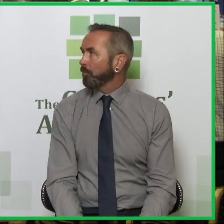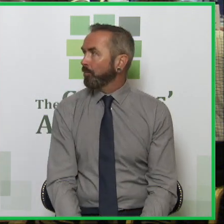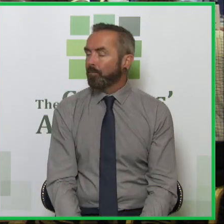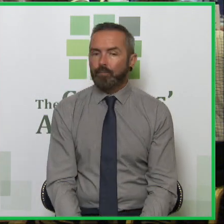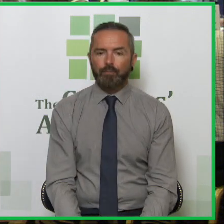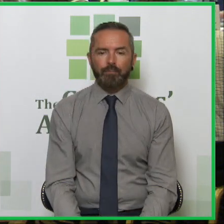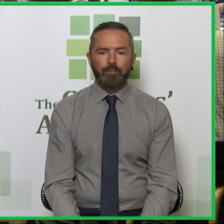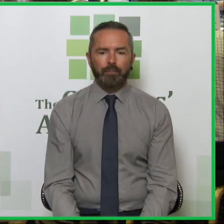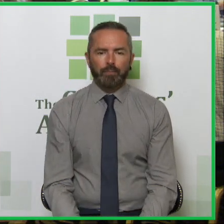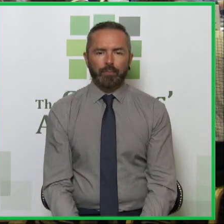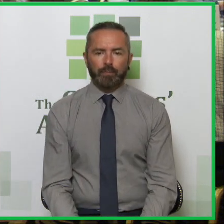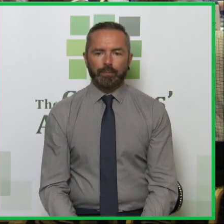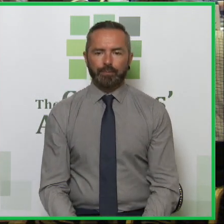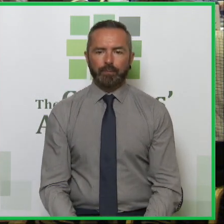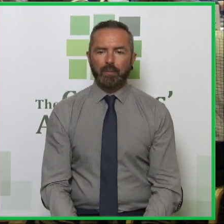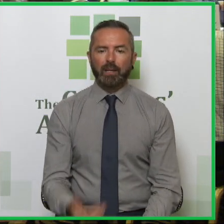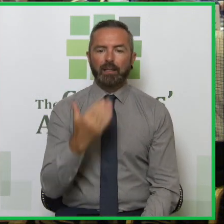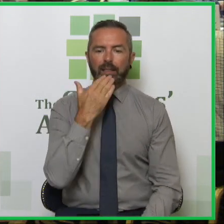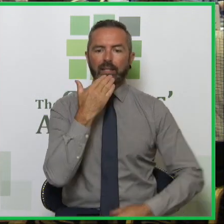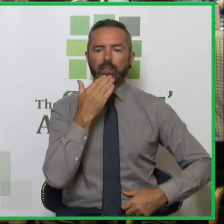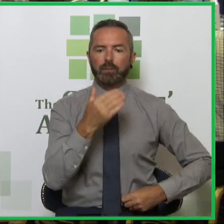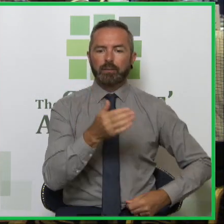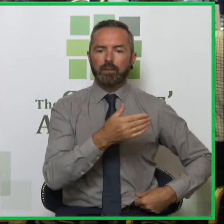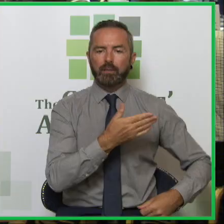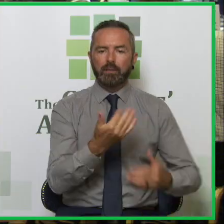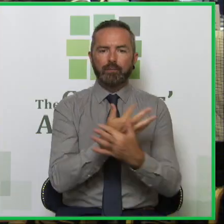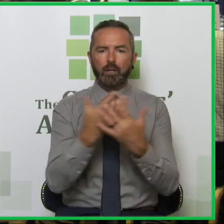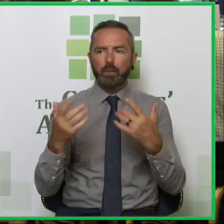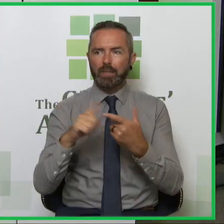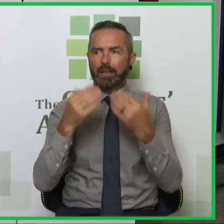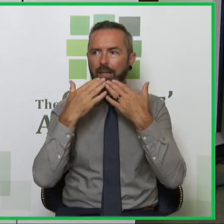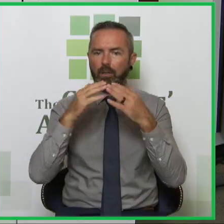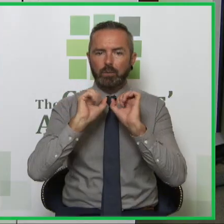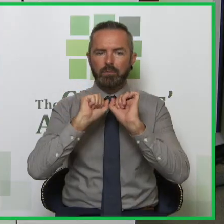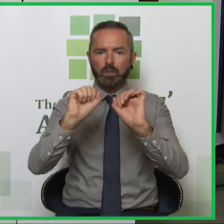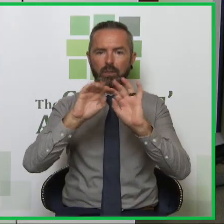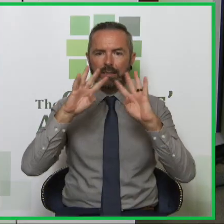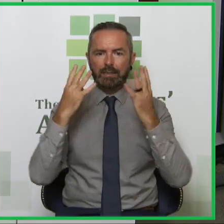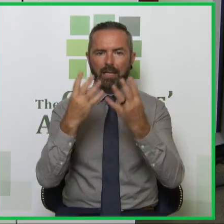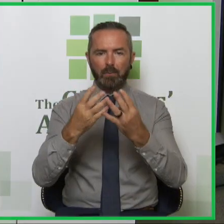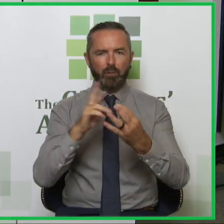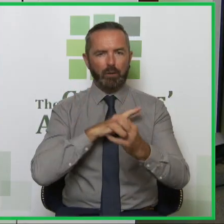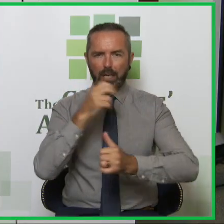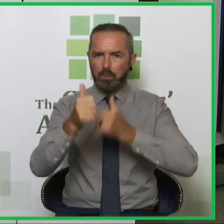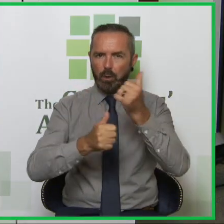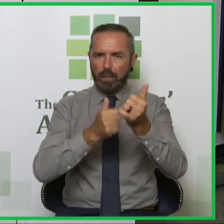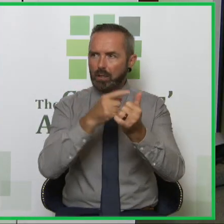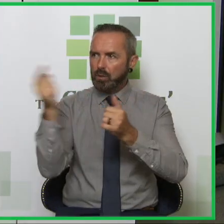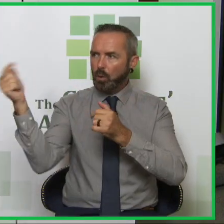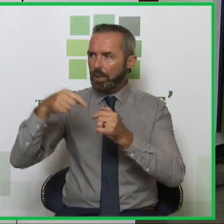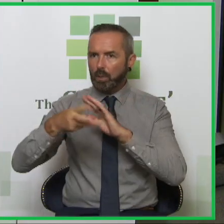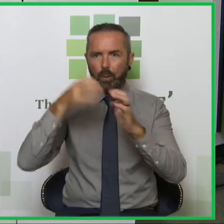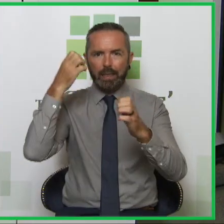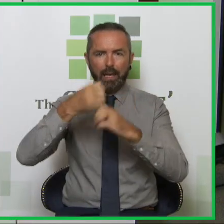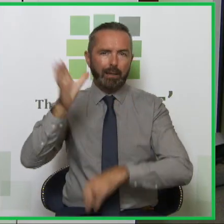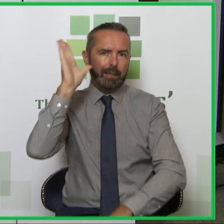Thank you very much and thank you to the Citizens Assembly. I appreciate that you're here at a weekend listening to us and I don't want to talk at